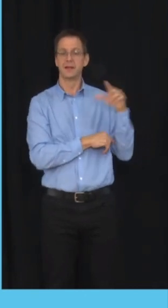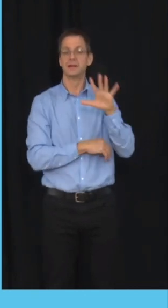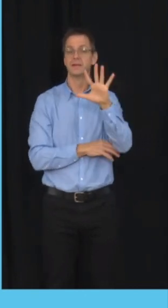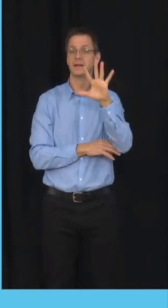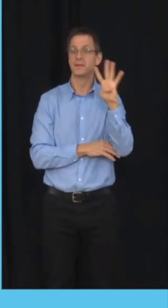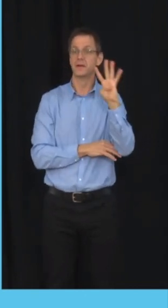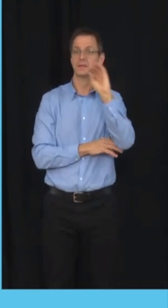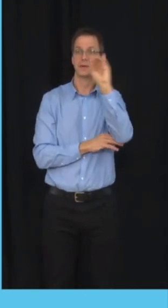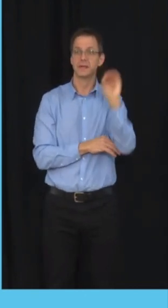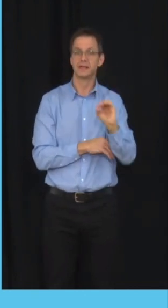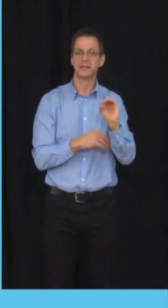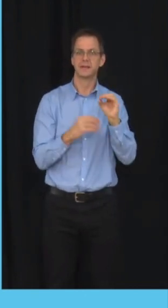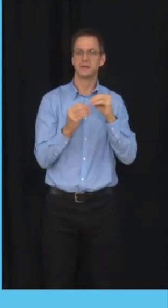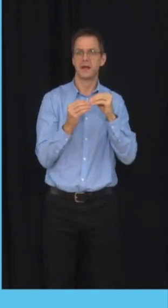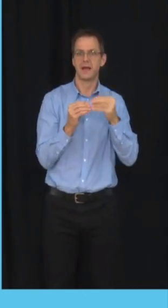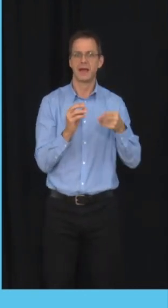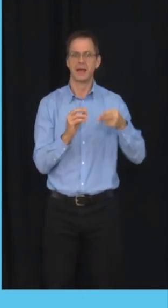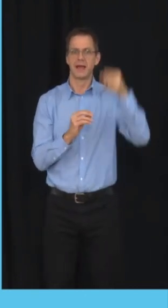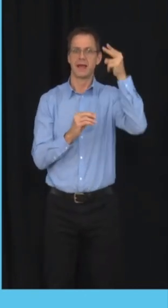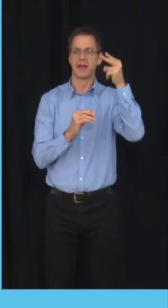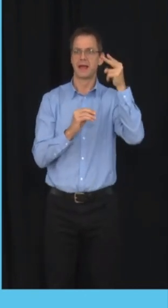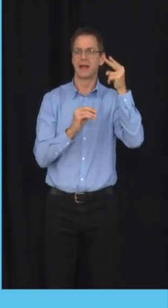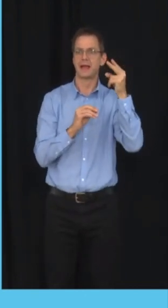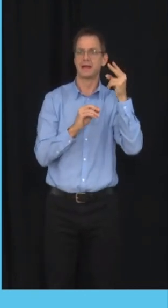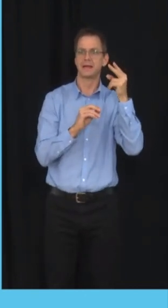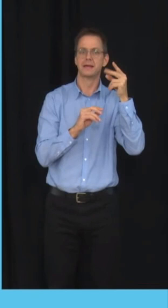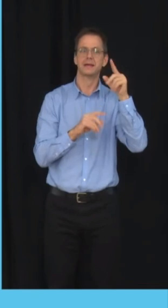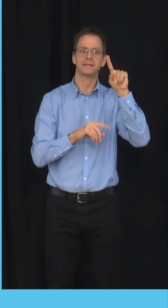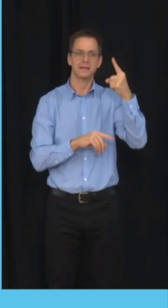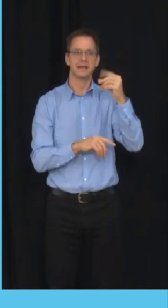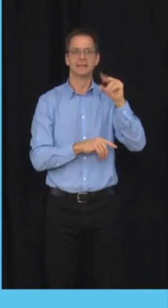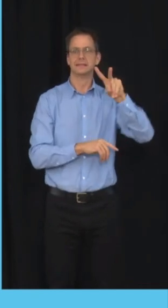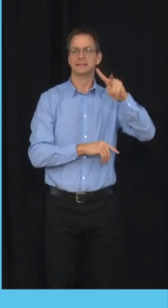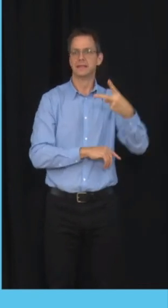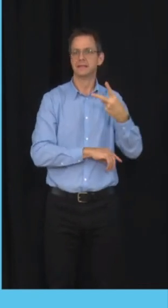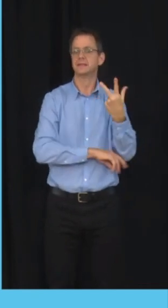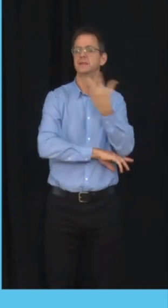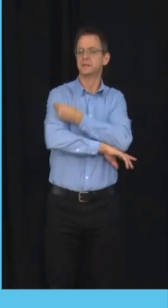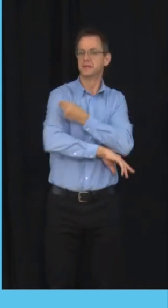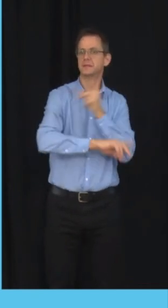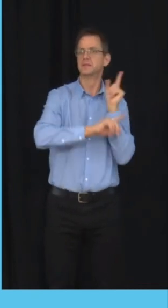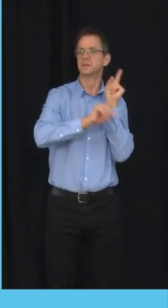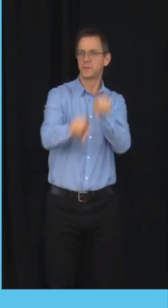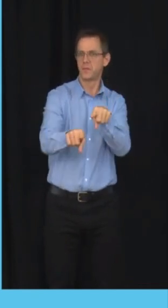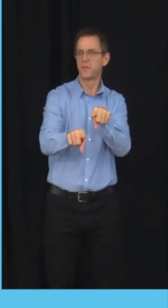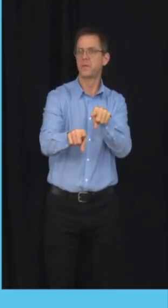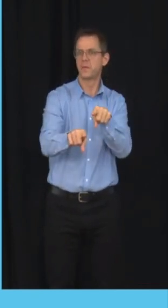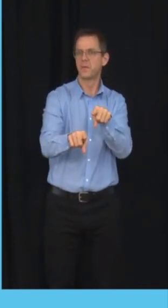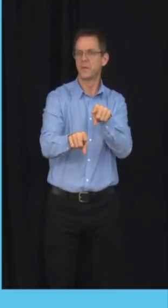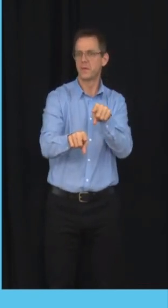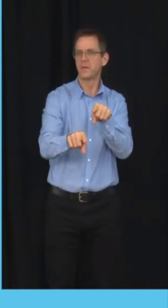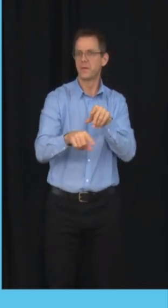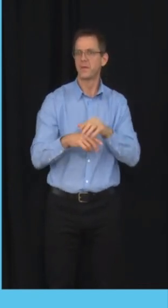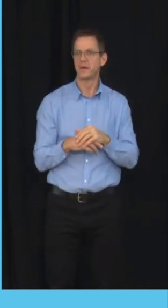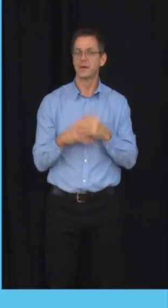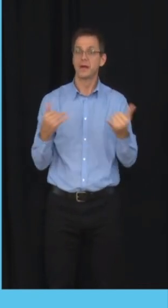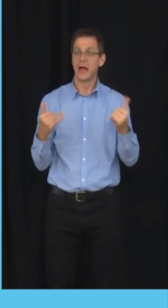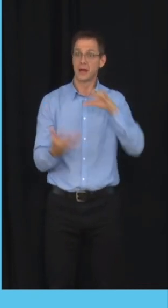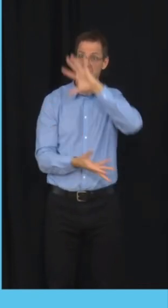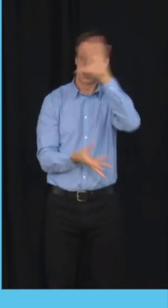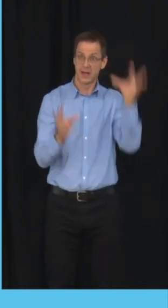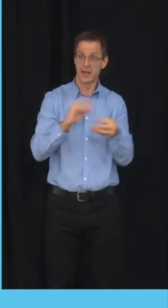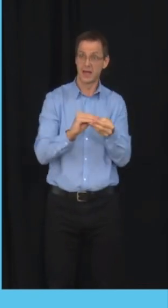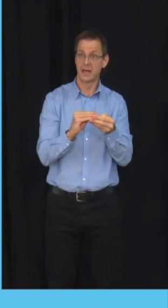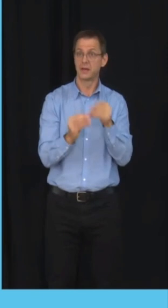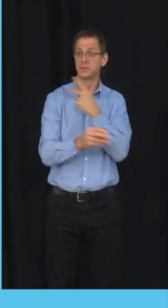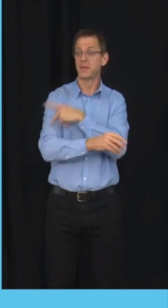85% of first doses. That's great news. And I think it's clear that the restrictions exemption program is one of